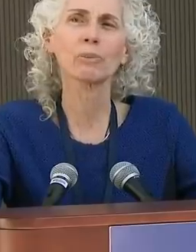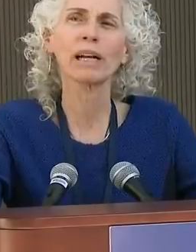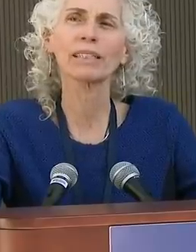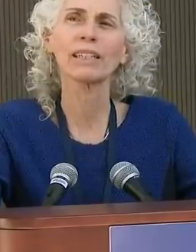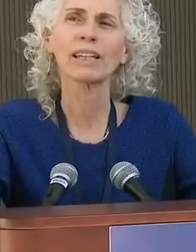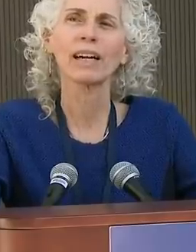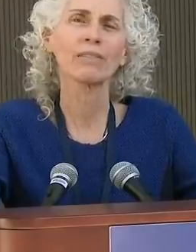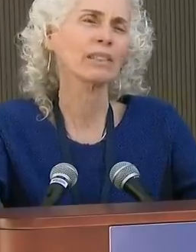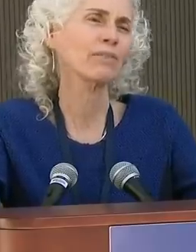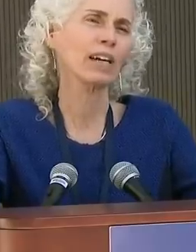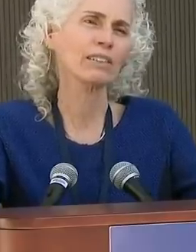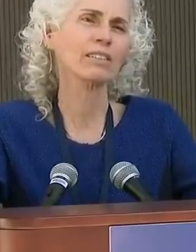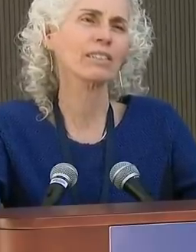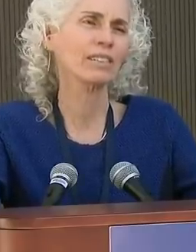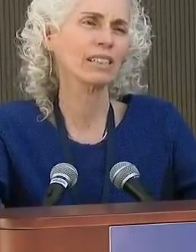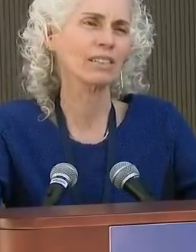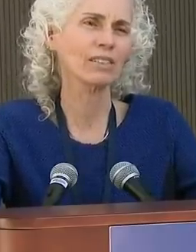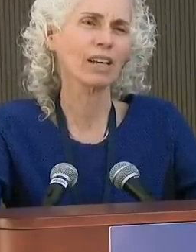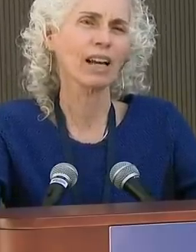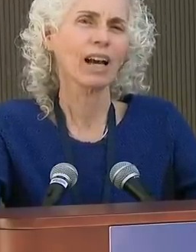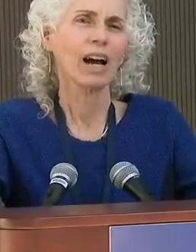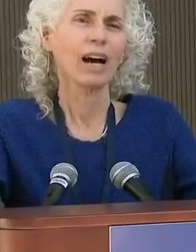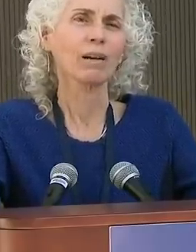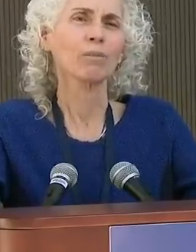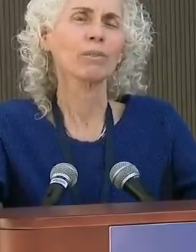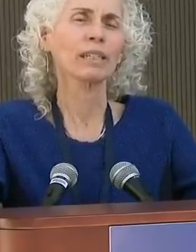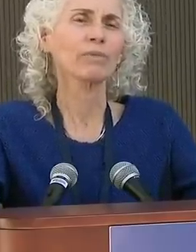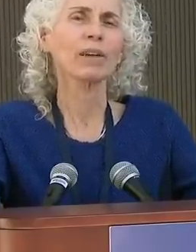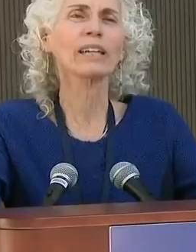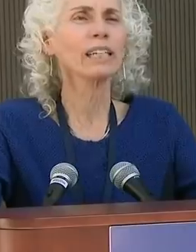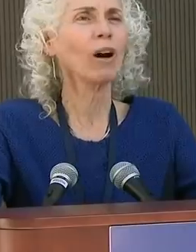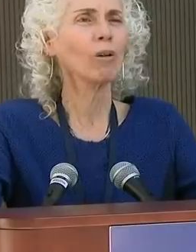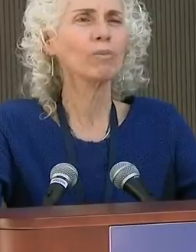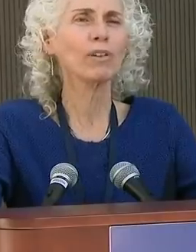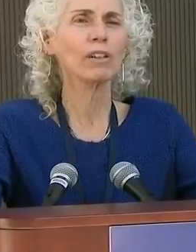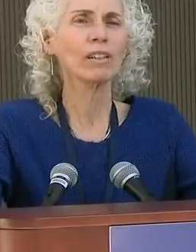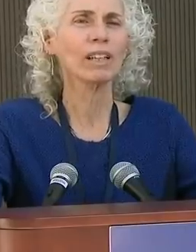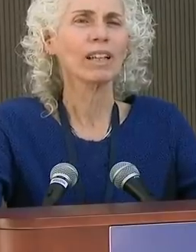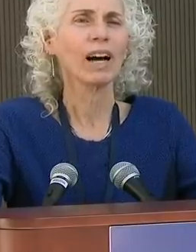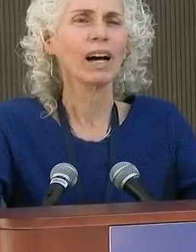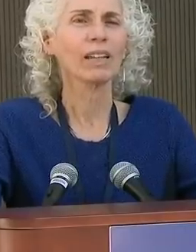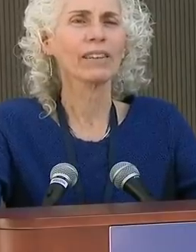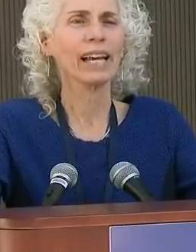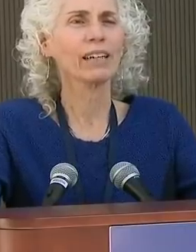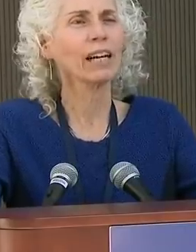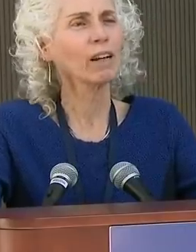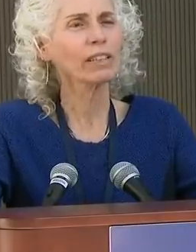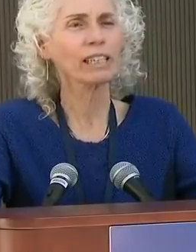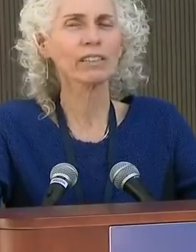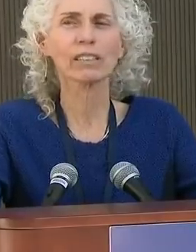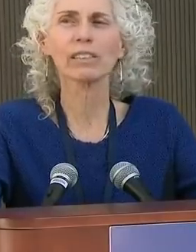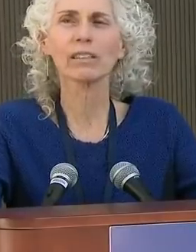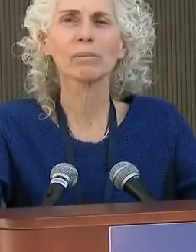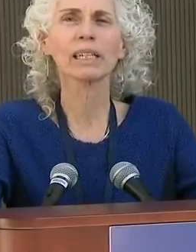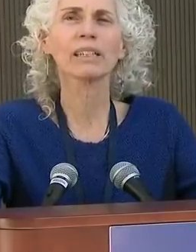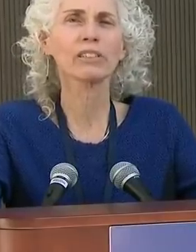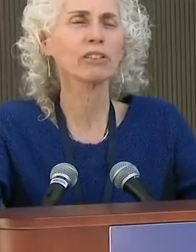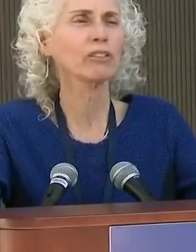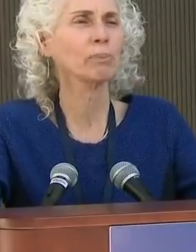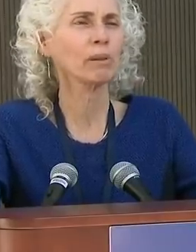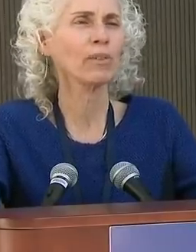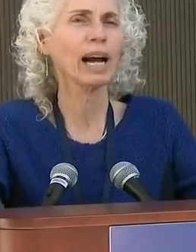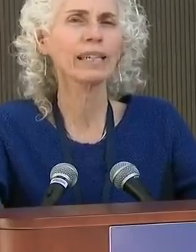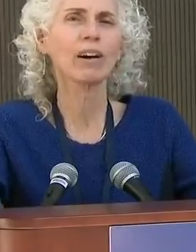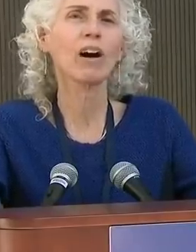down the spread of an infectious disease. We are very hopeful that our health care system can